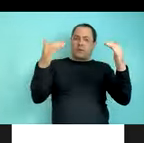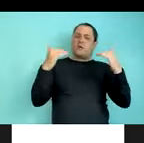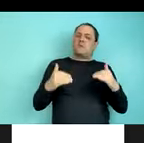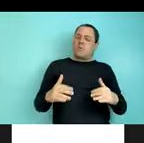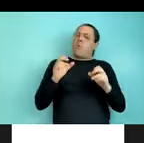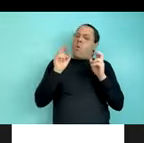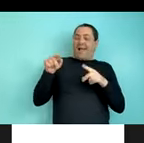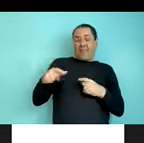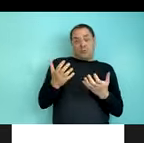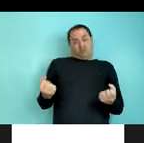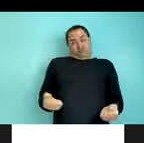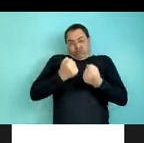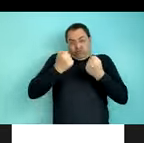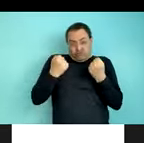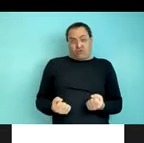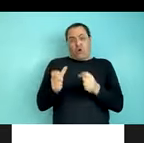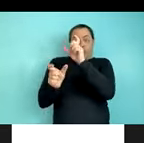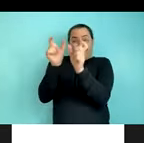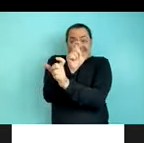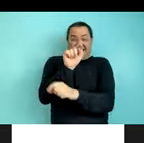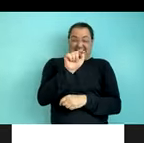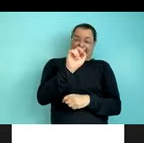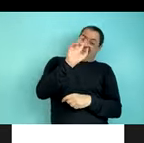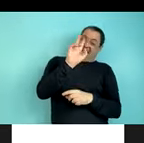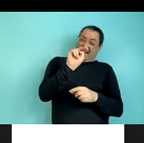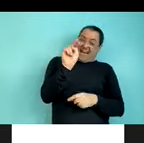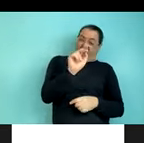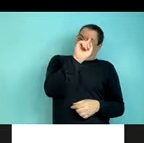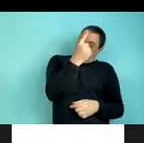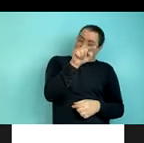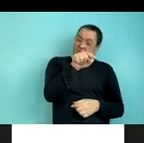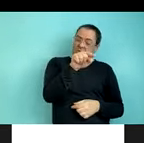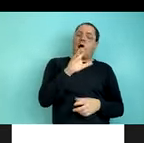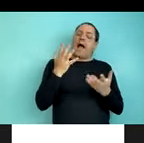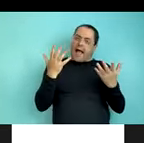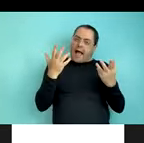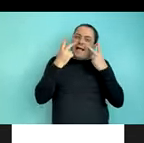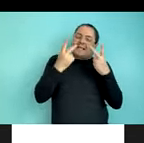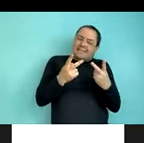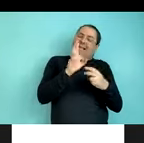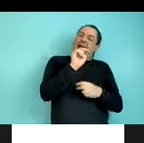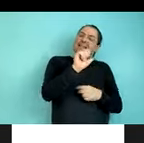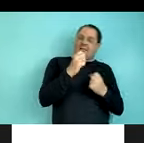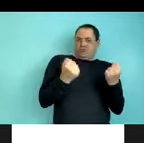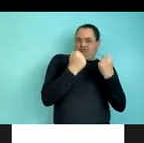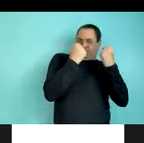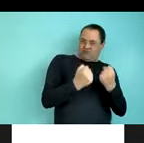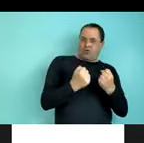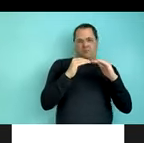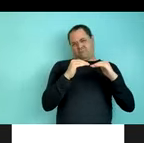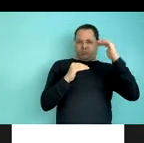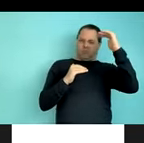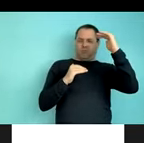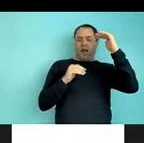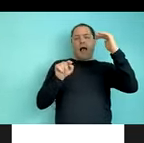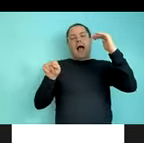bias. So in particular, we found the bias is stronger for NSL than for gestures. And this is interesting because it